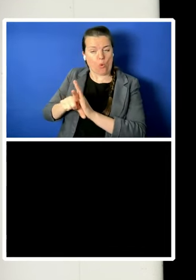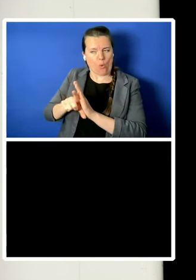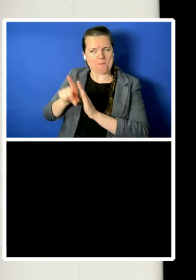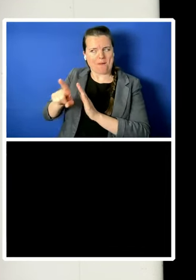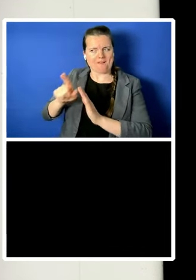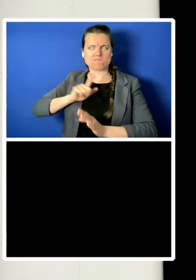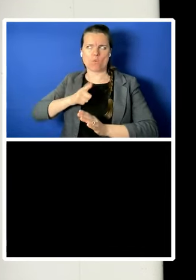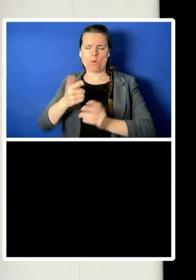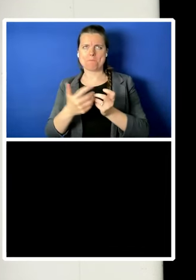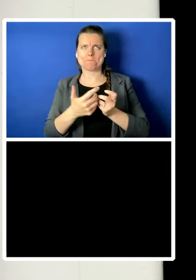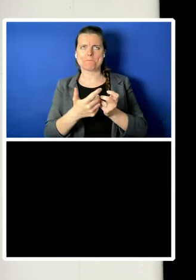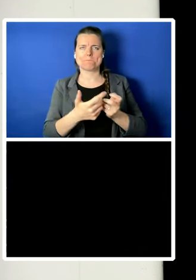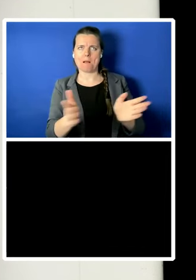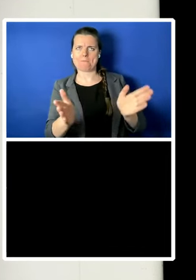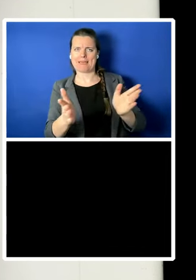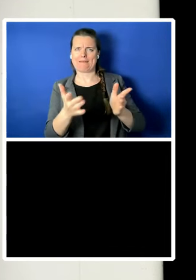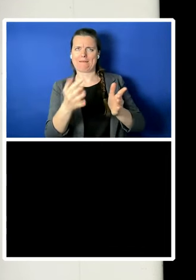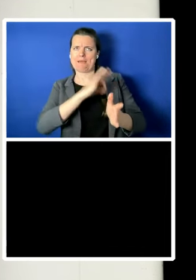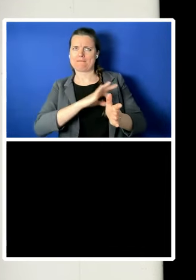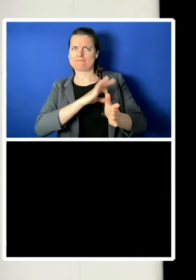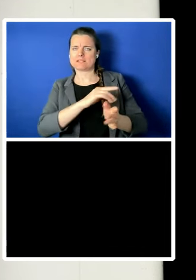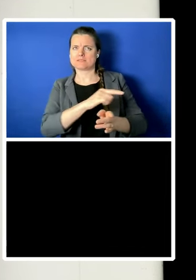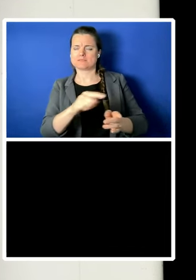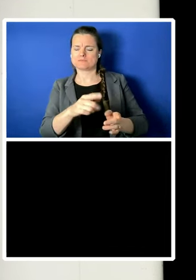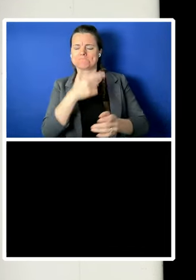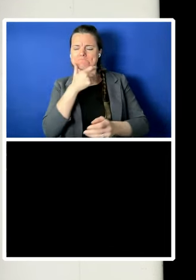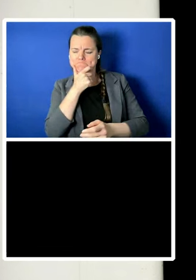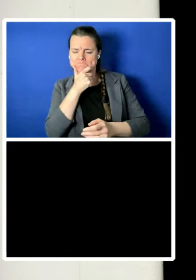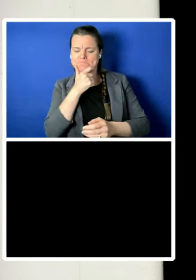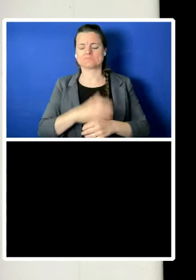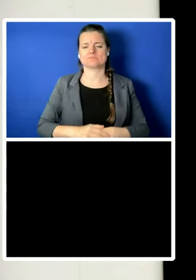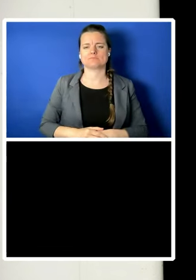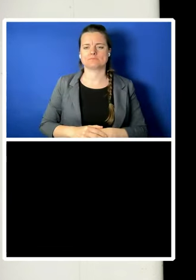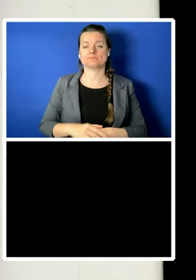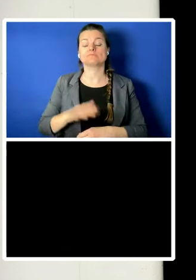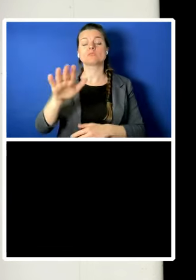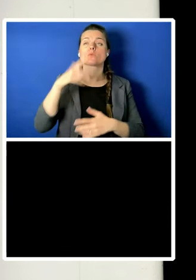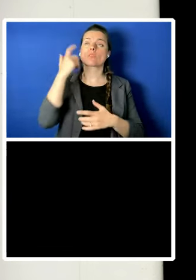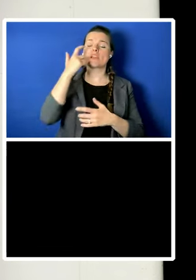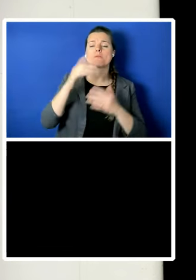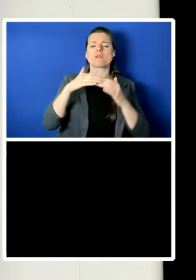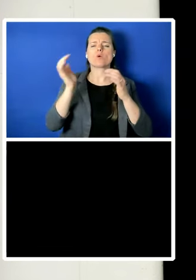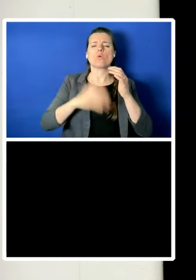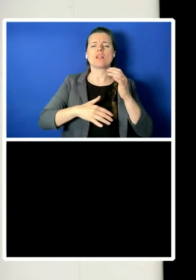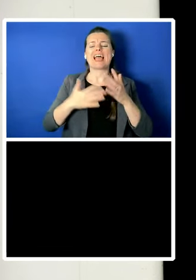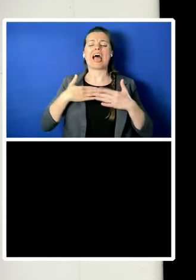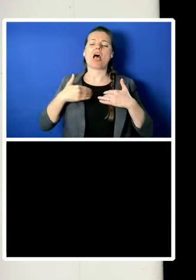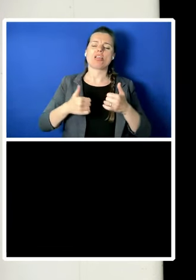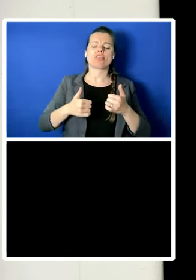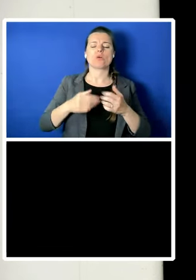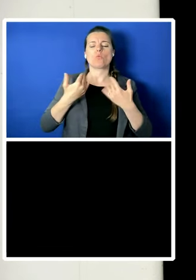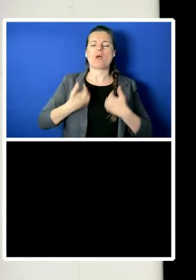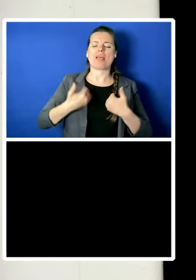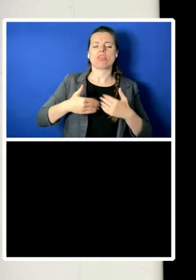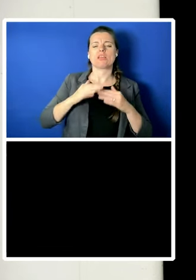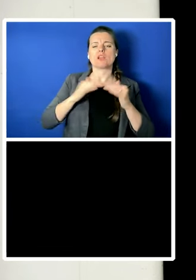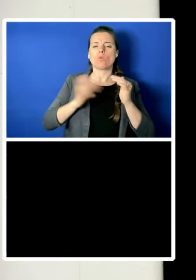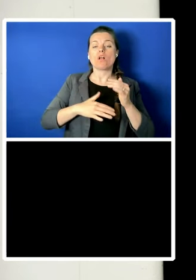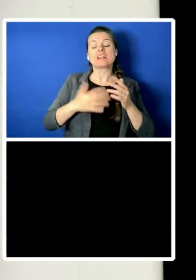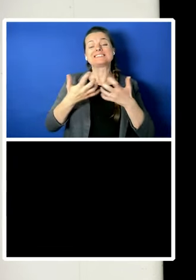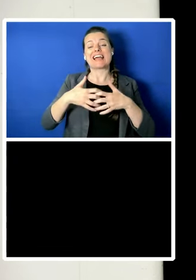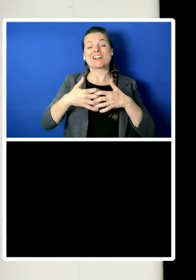present global challenges, health and wealth inequality, technological revolution, violent conflict,